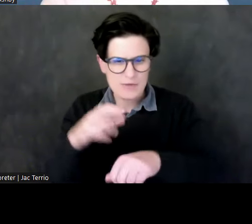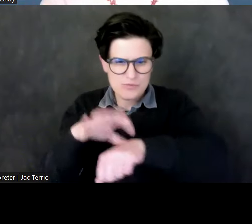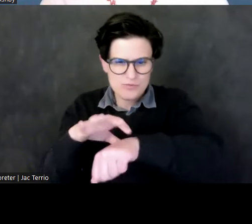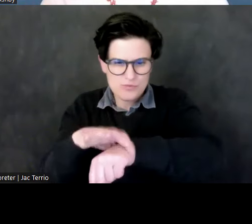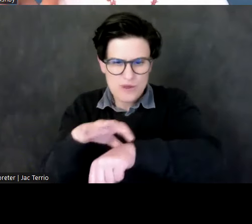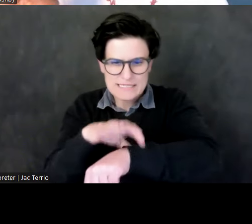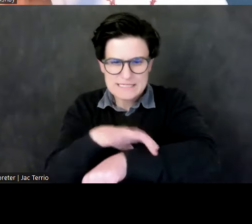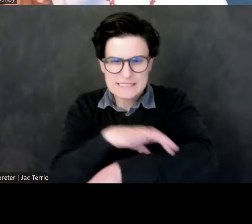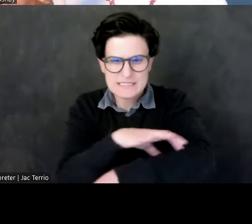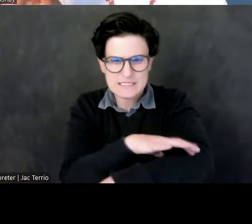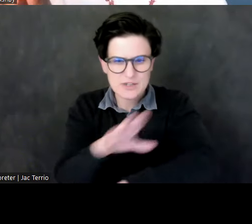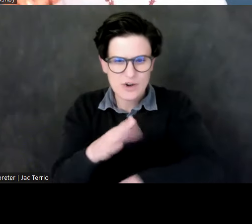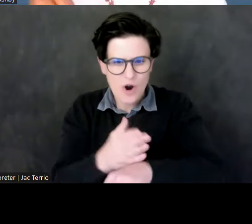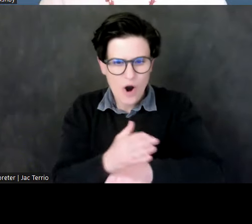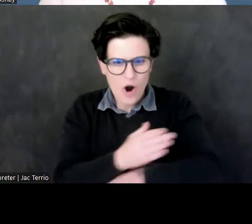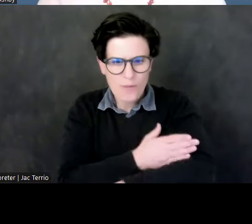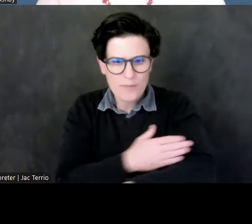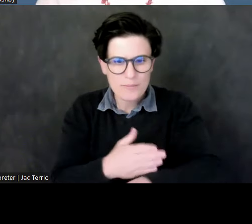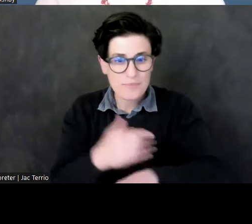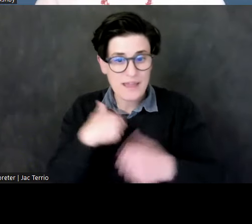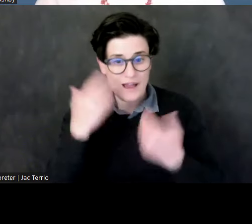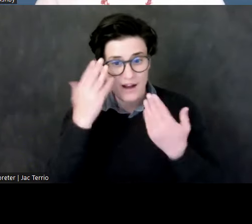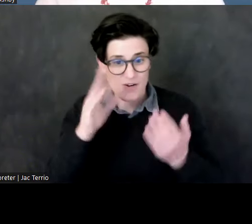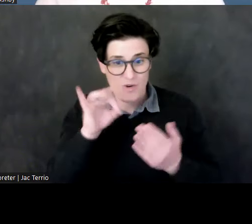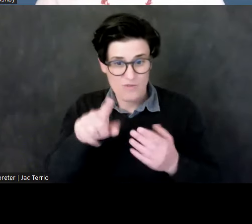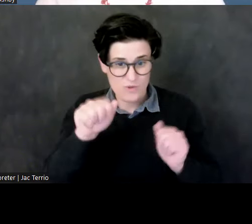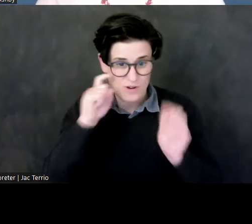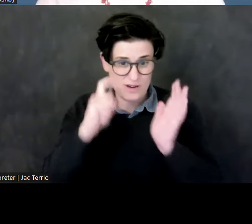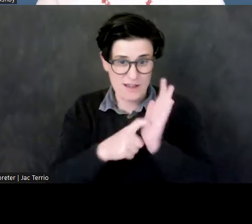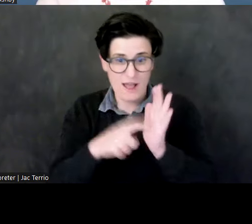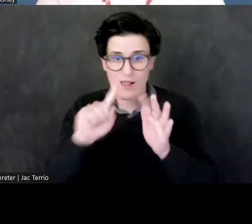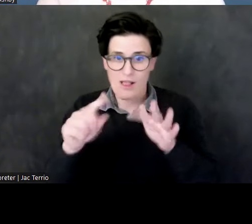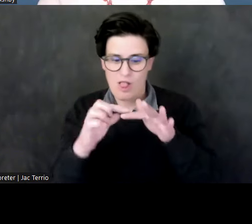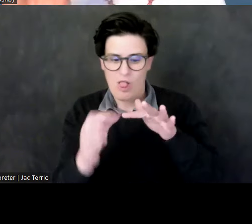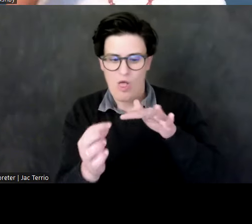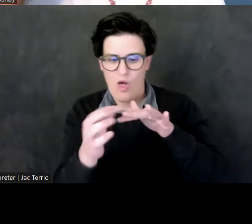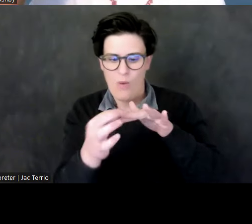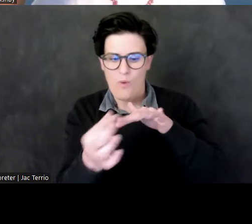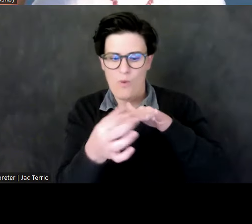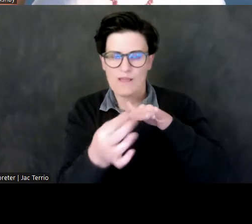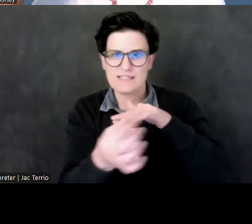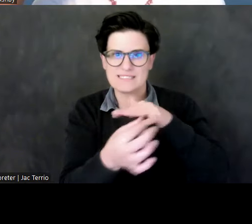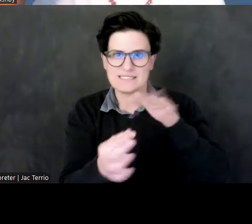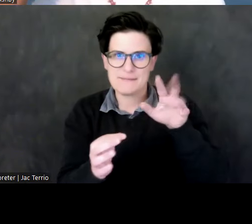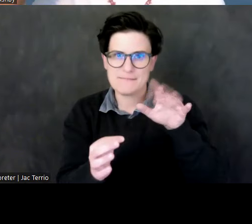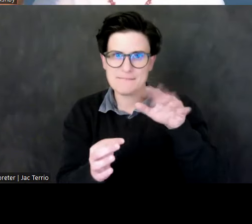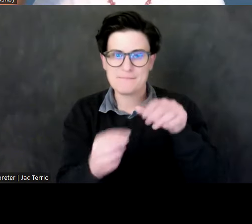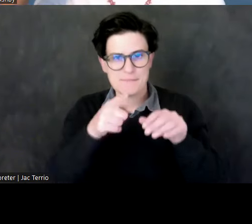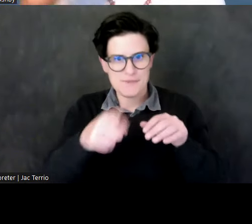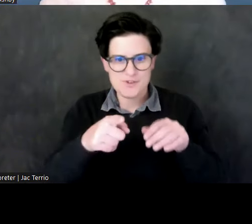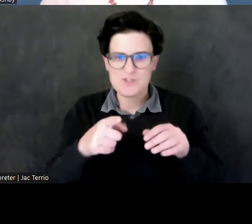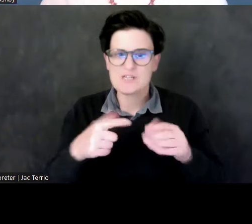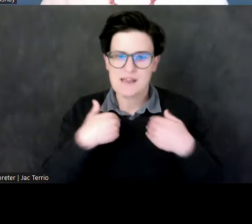don't know if you can make out these fabulous, long pointy fingernails. And she is being revered and protected